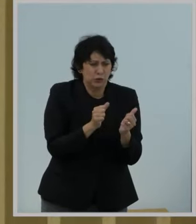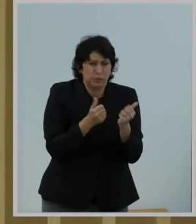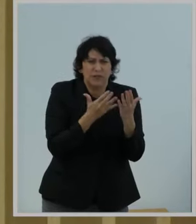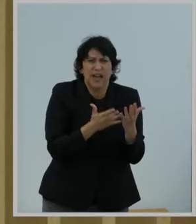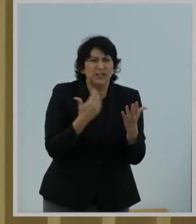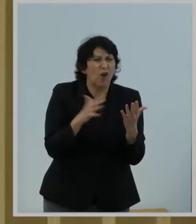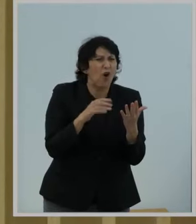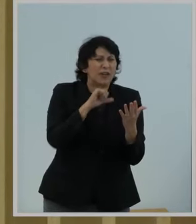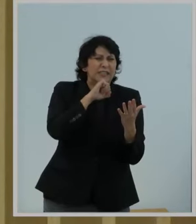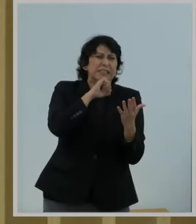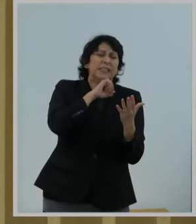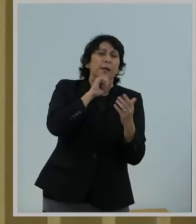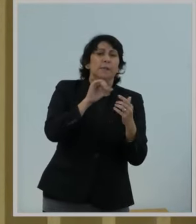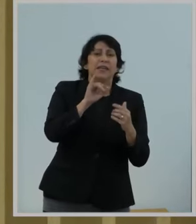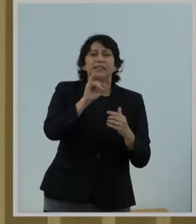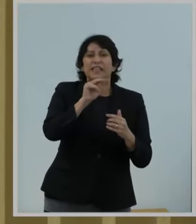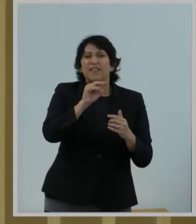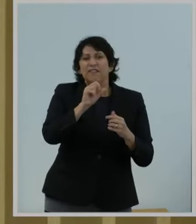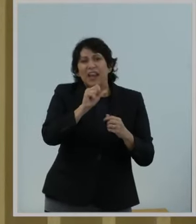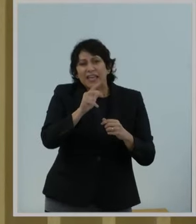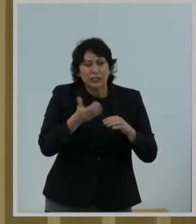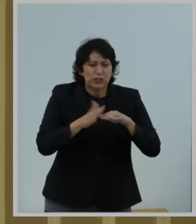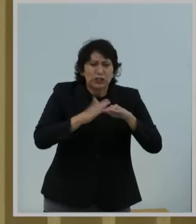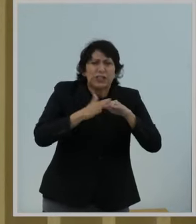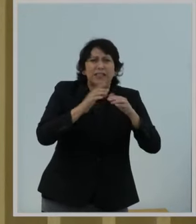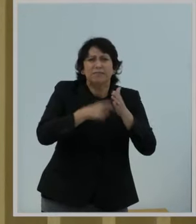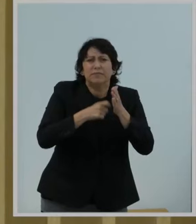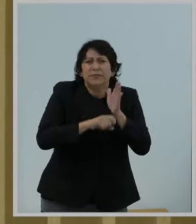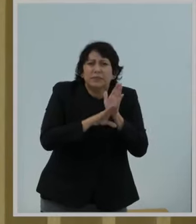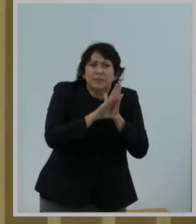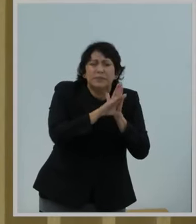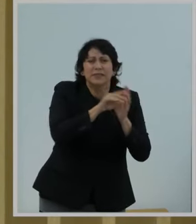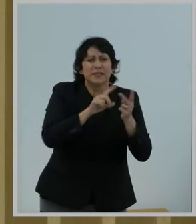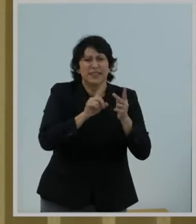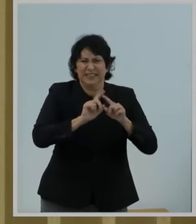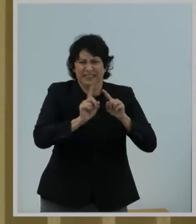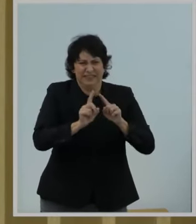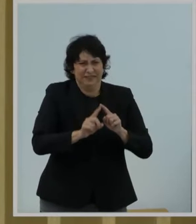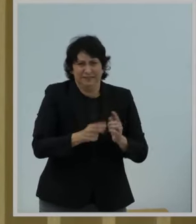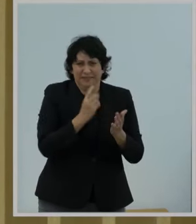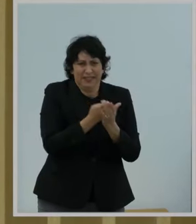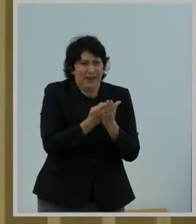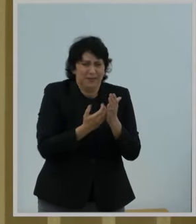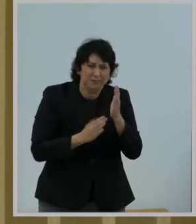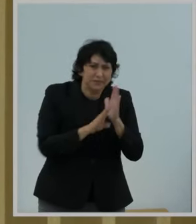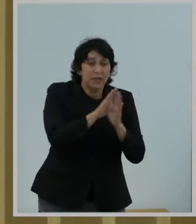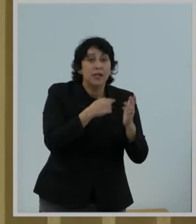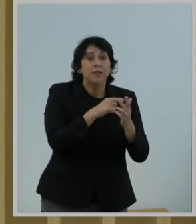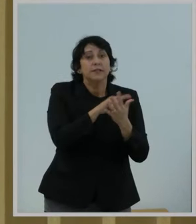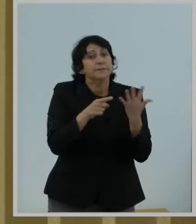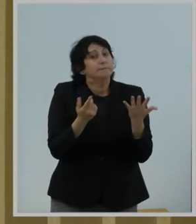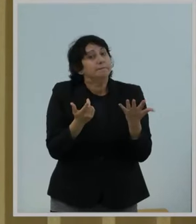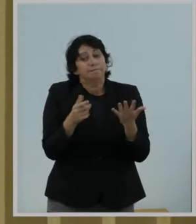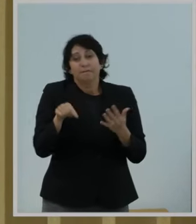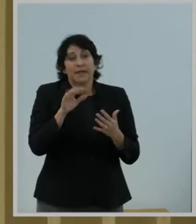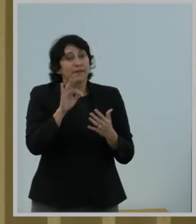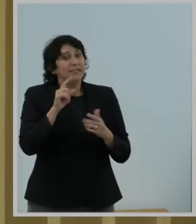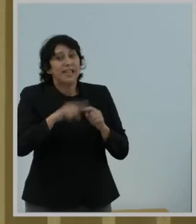headwinds due to inflation, biodynamics, the administration's failure to streamline the permitting process.